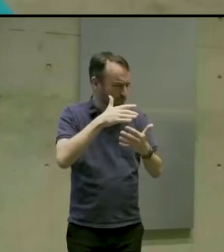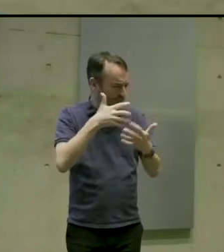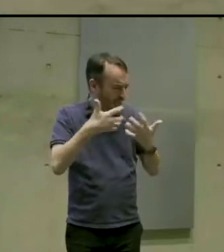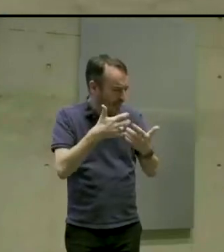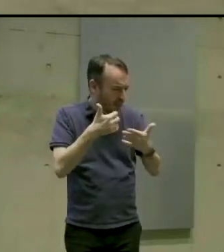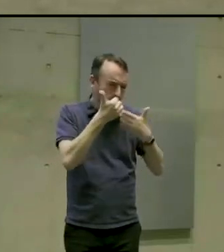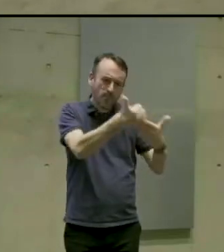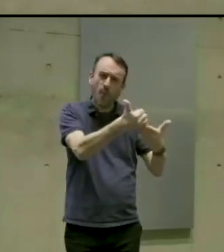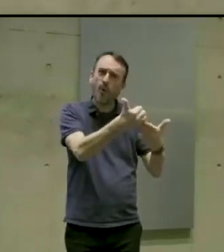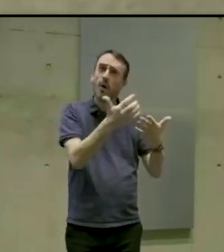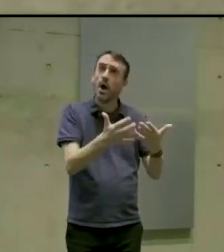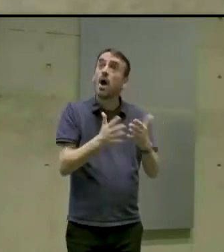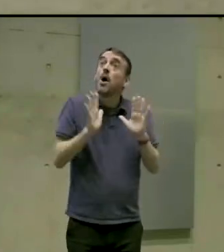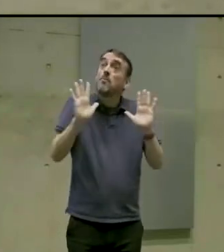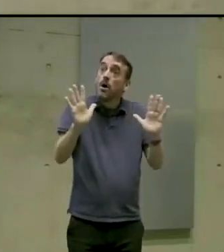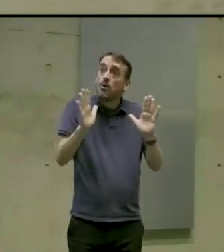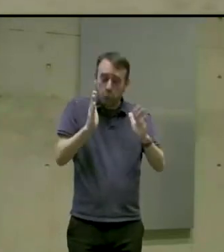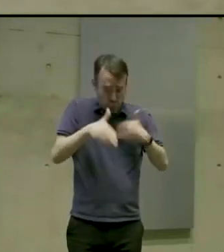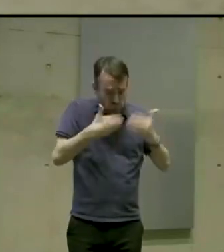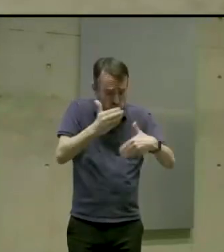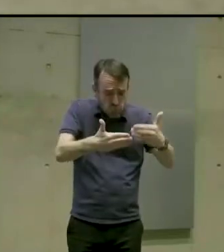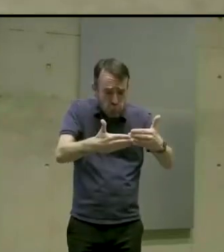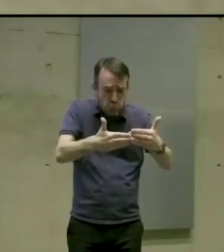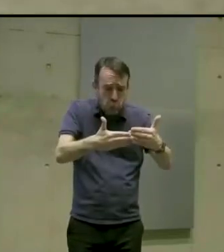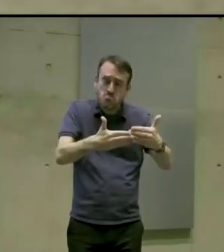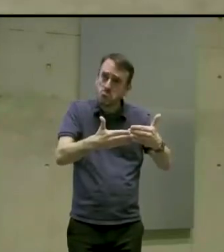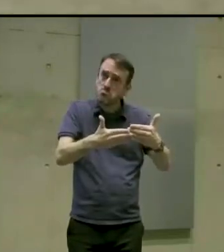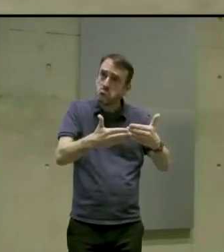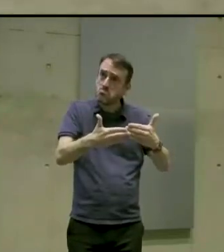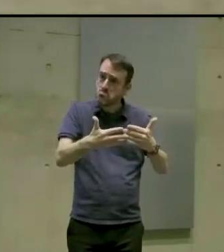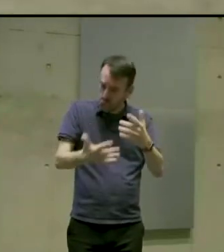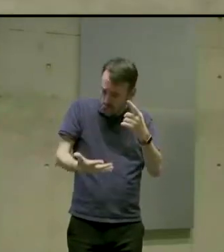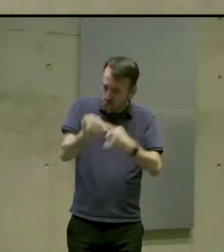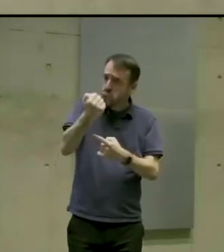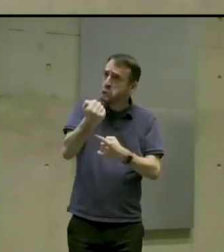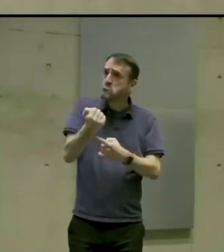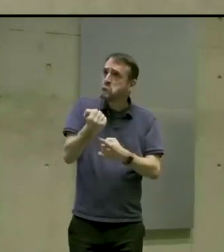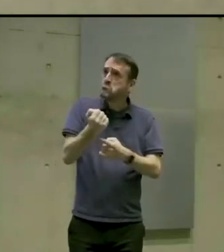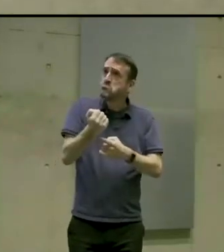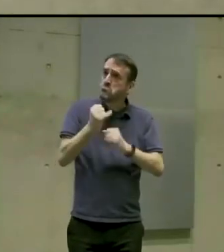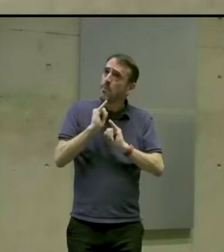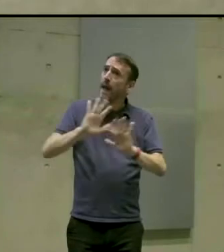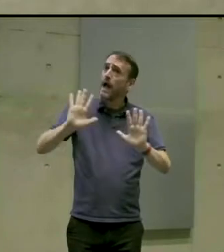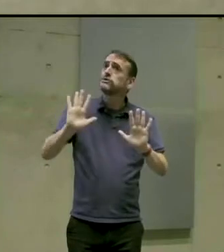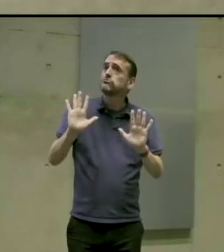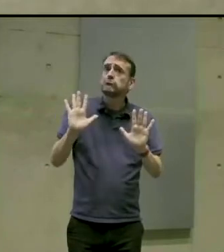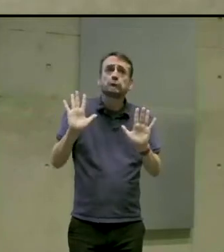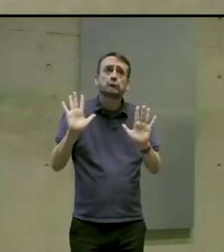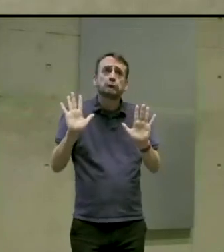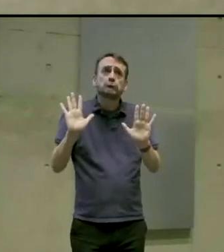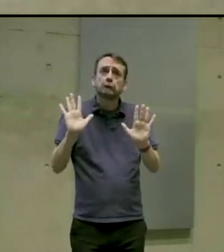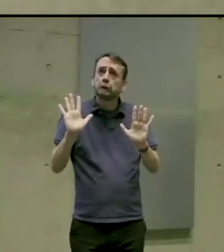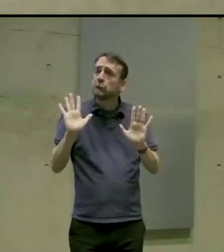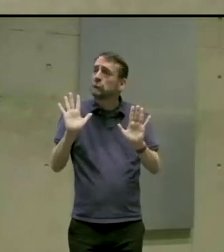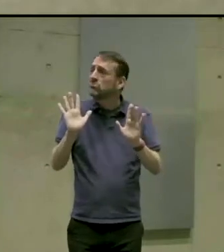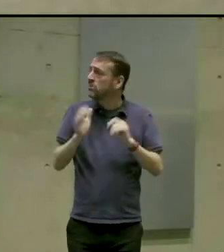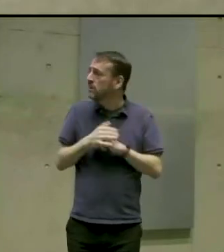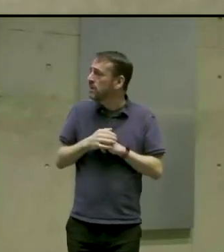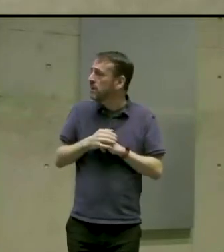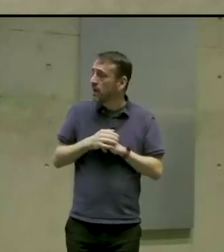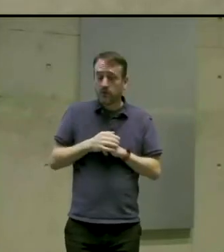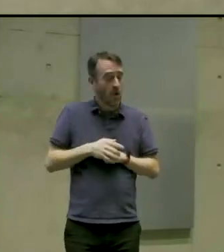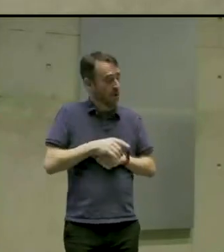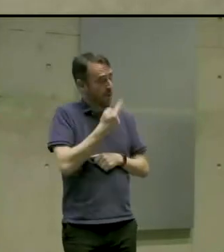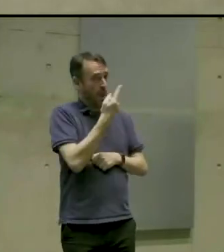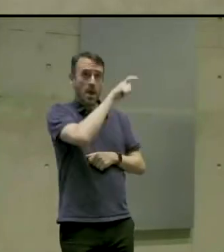But it wasn't all bad. With the work that we had done, someone who had no sight whatsoever